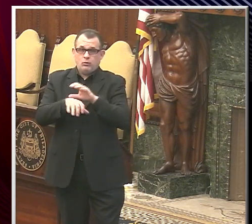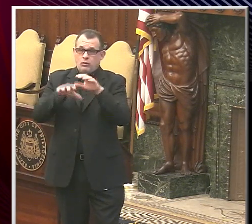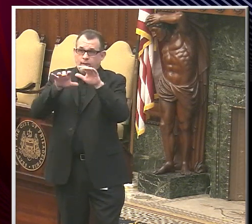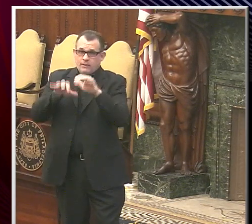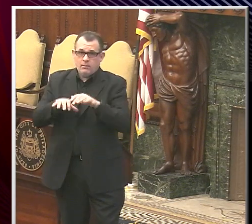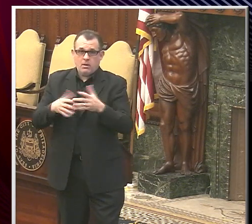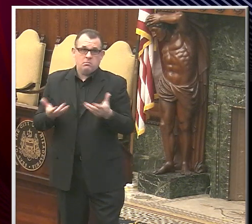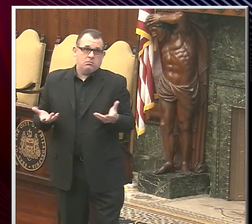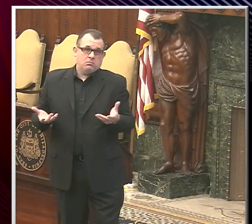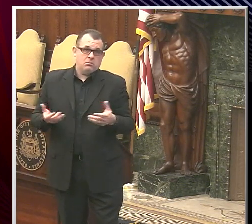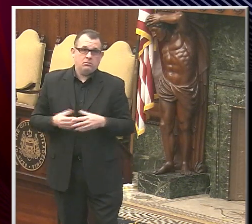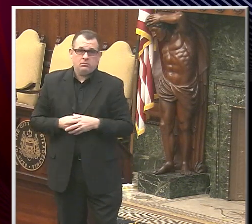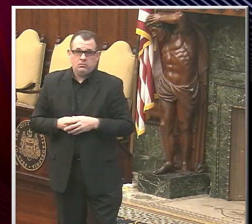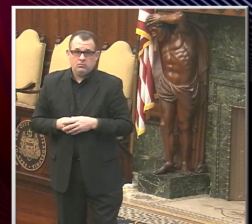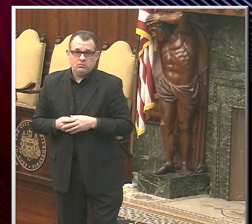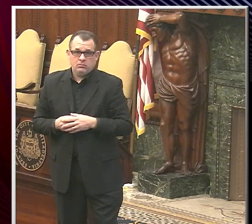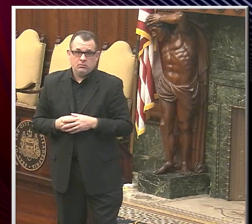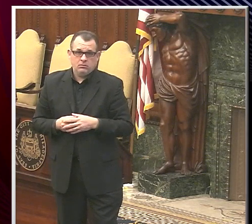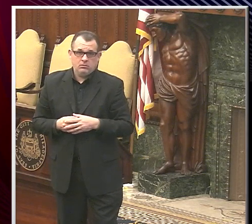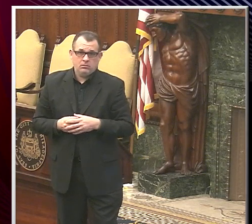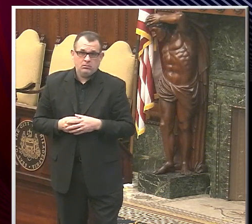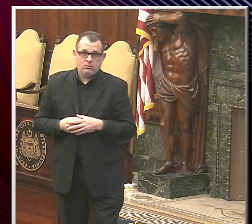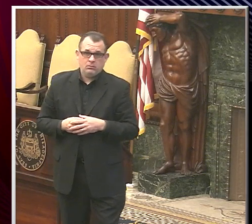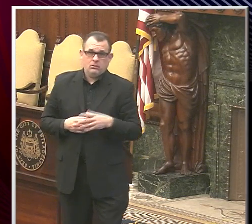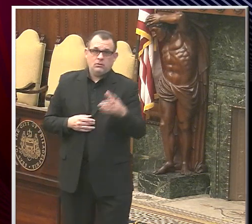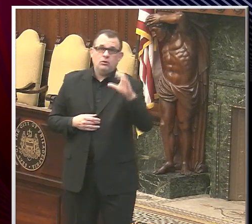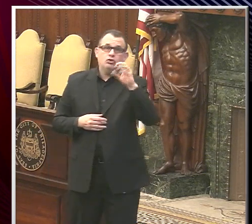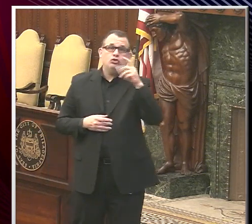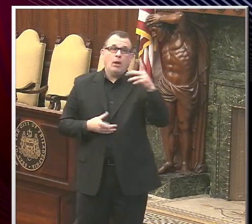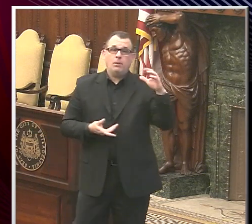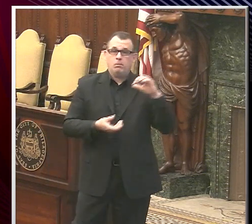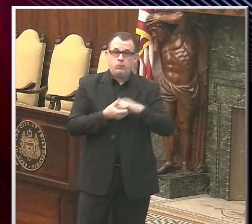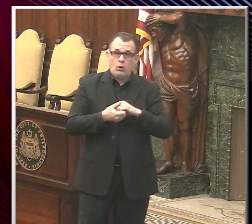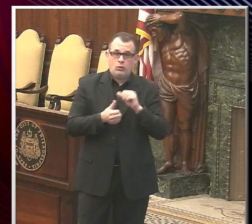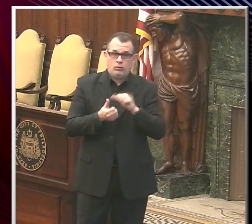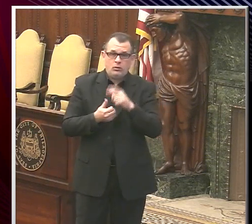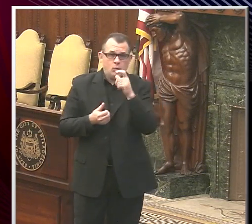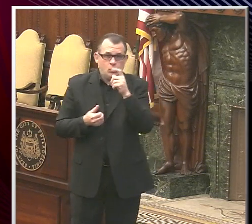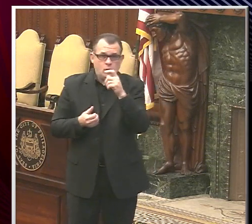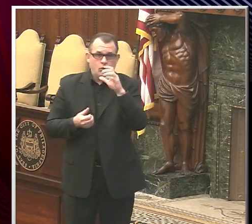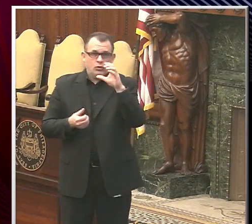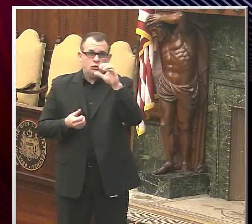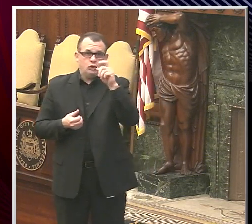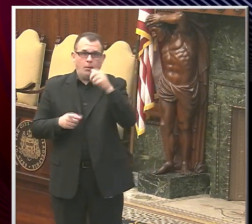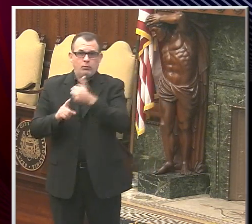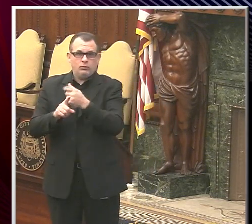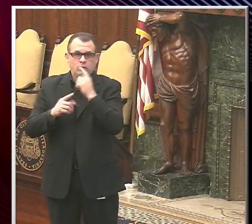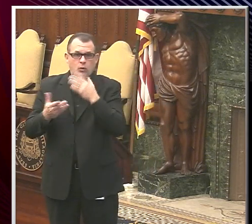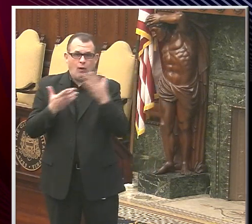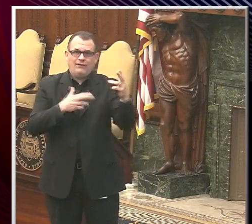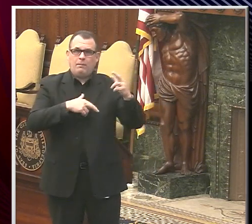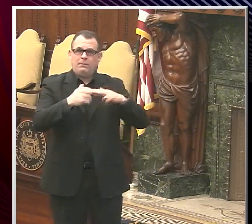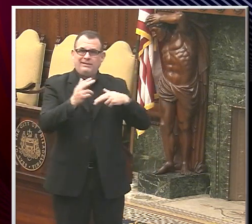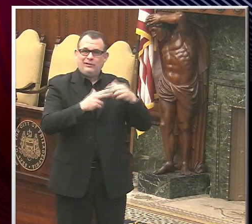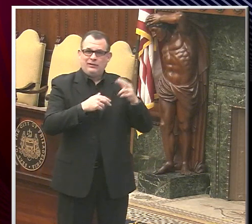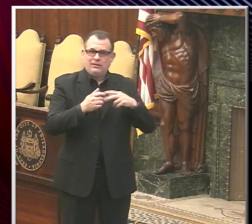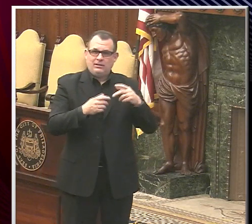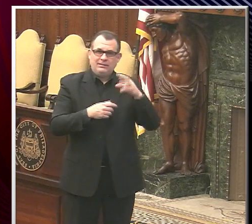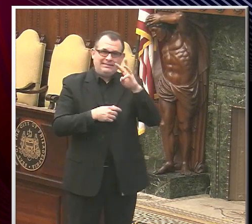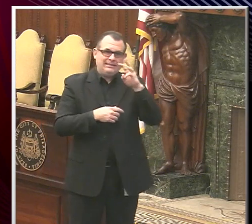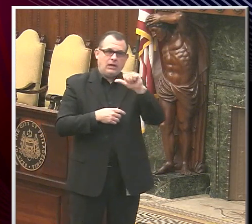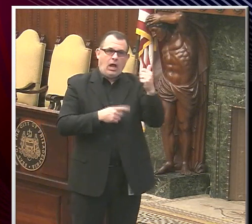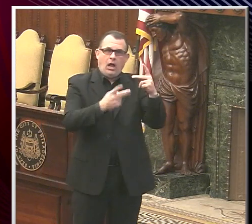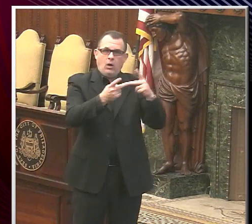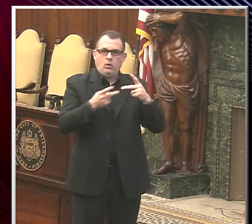And I think you mentioned with the CHOP partnership that CHOP's going to be offering it at one of their buildings and six other sites. Do you have